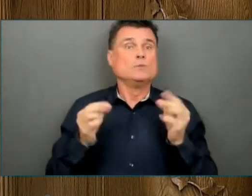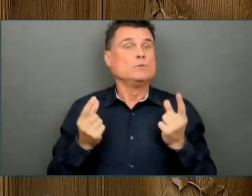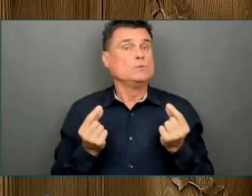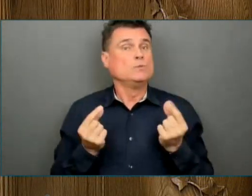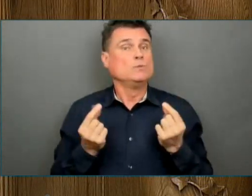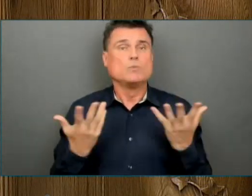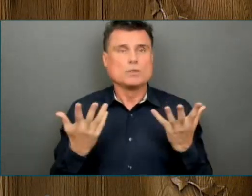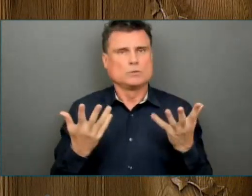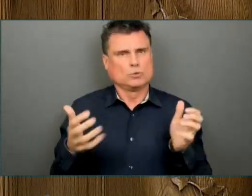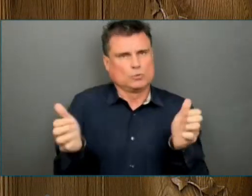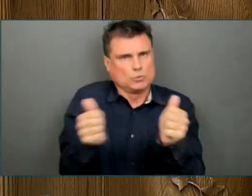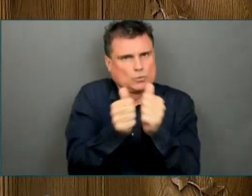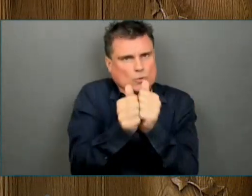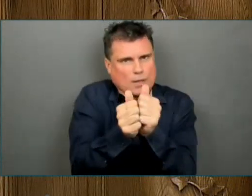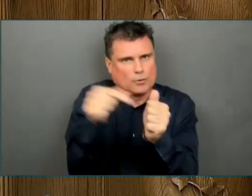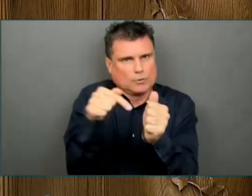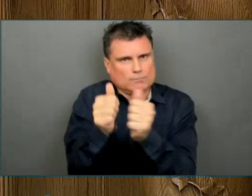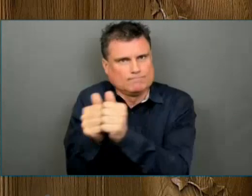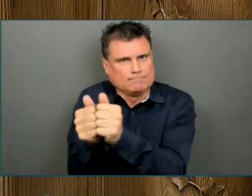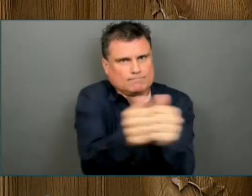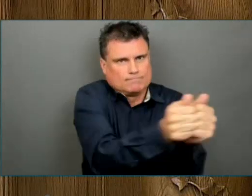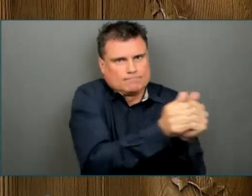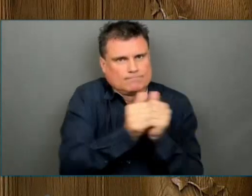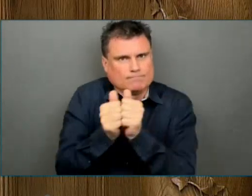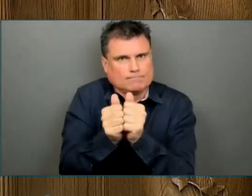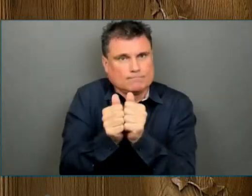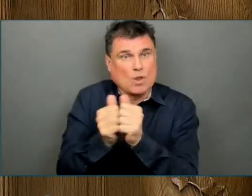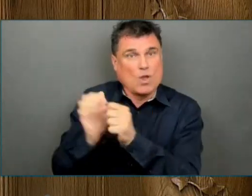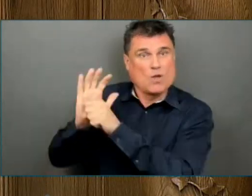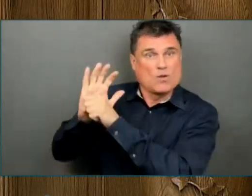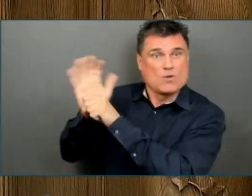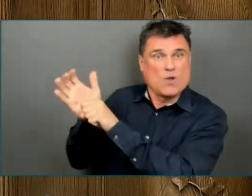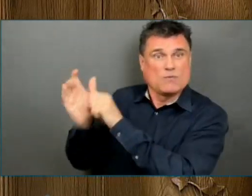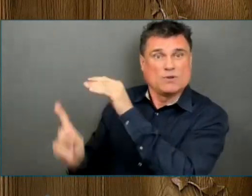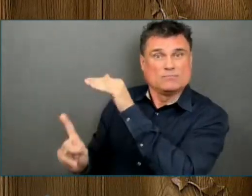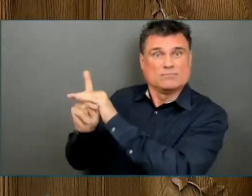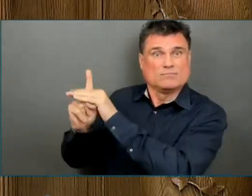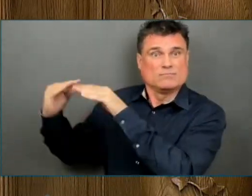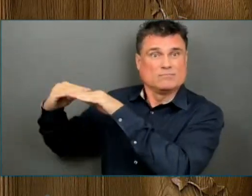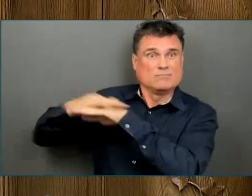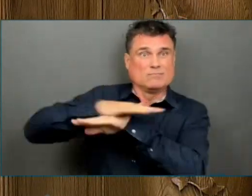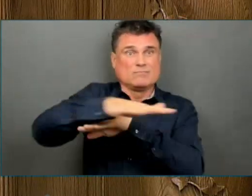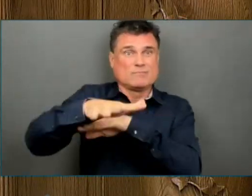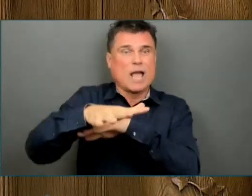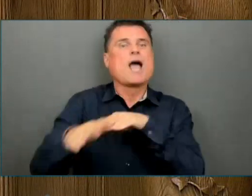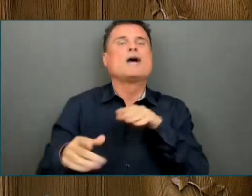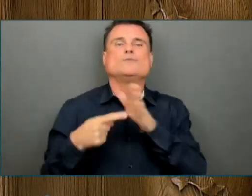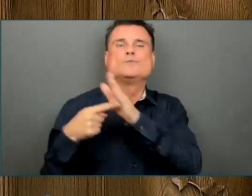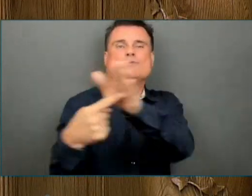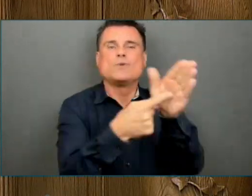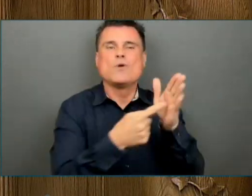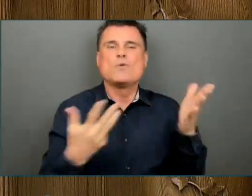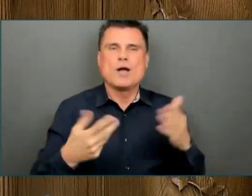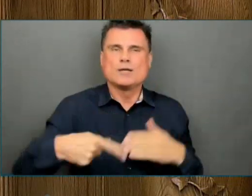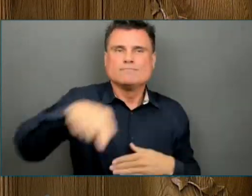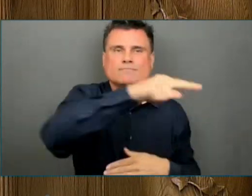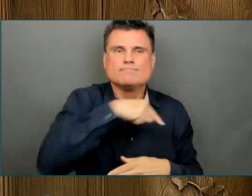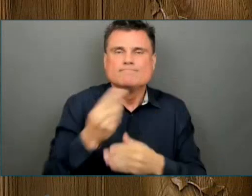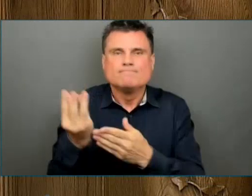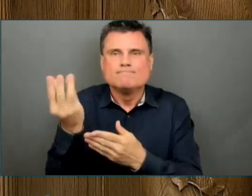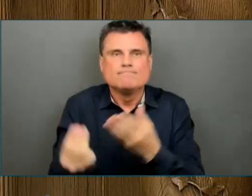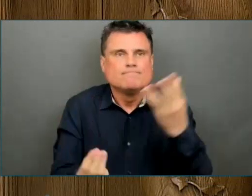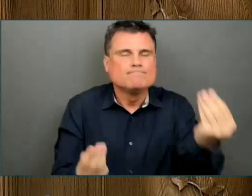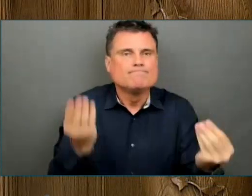pre-existing systemic gaps in health care, housing, and other basic services. Your government recognizes